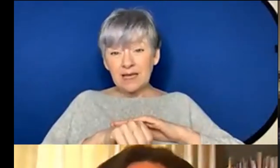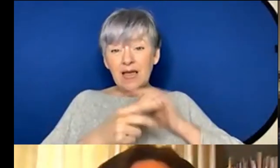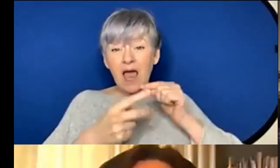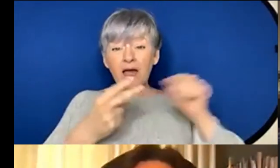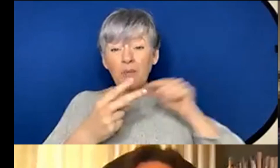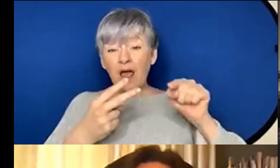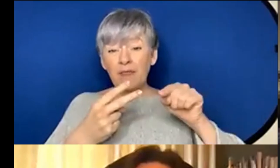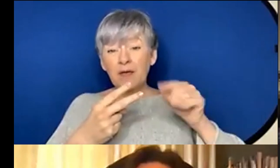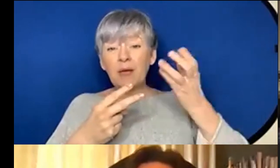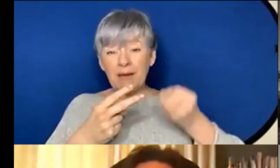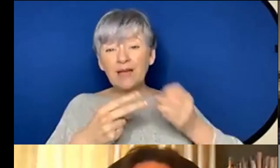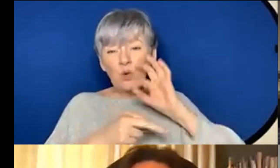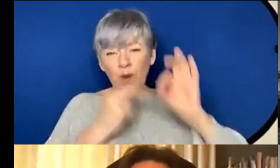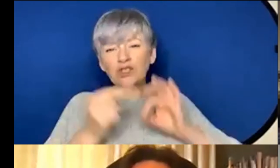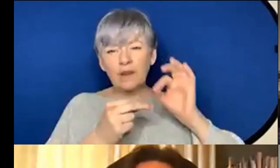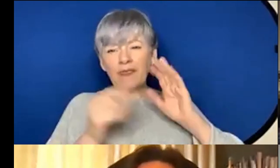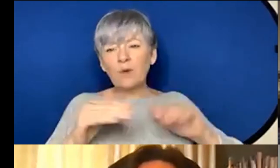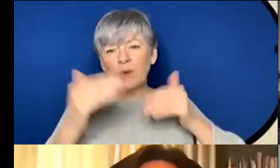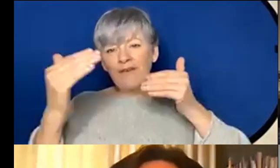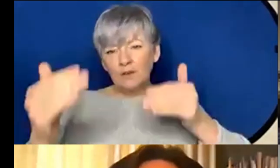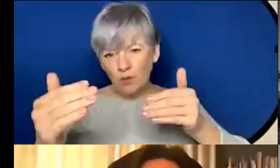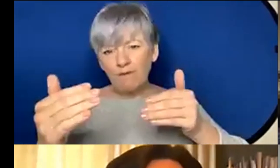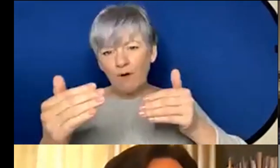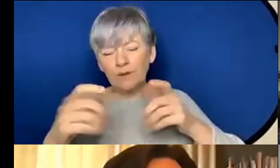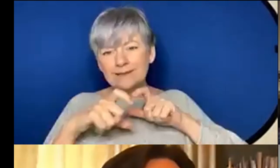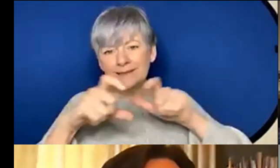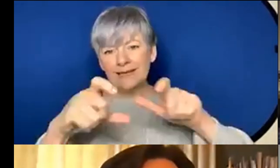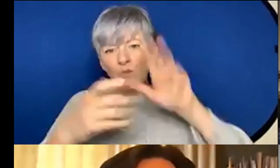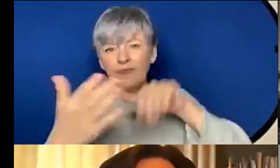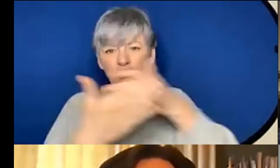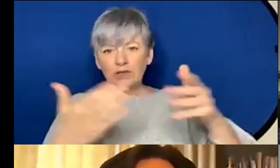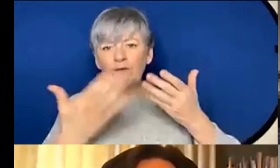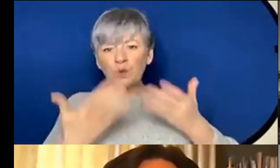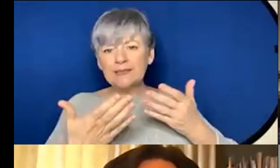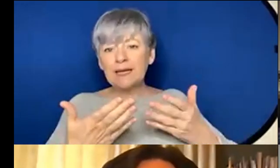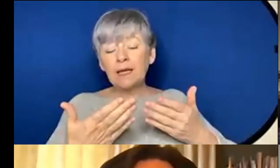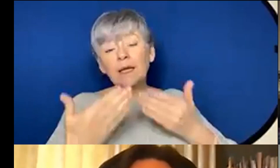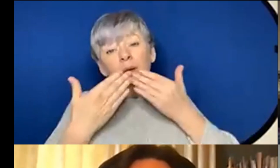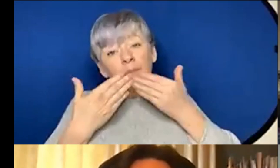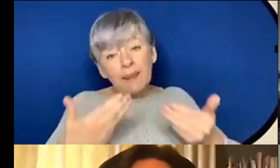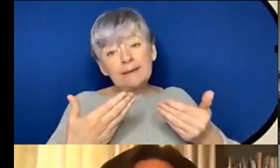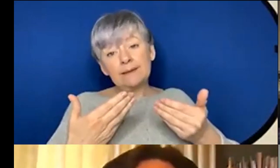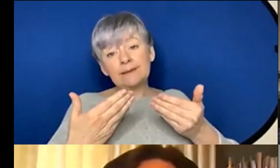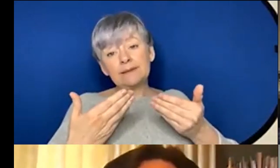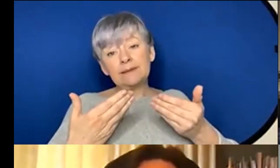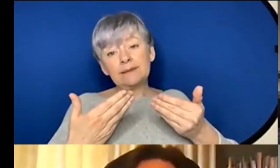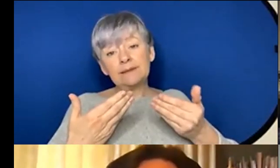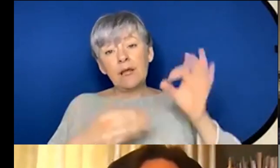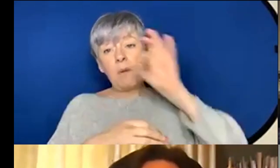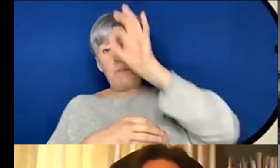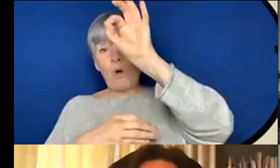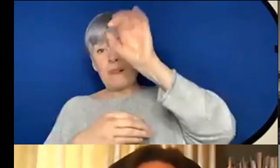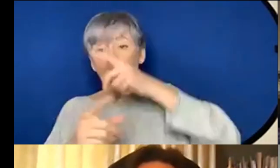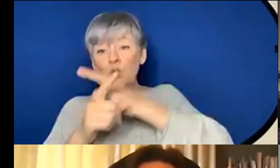have questions but I think we should move on to keep to the schedule of the day um but please do um pop a little question in the chat and